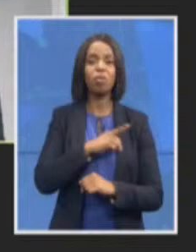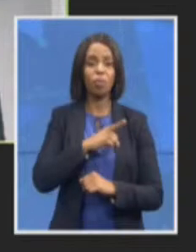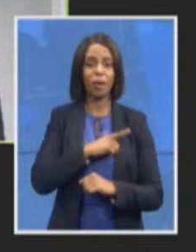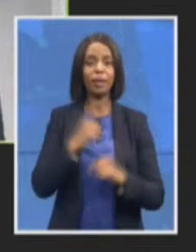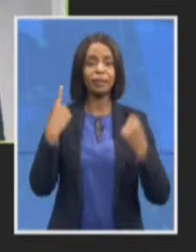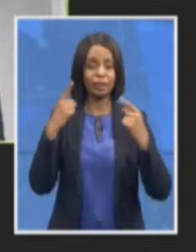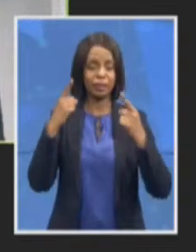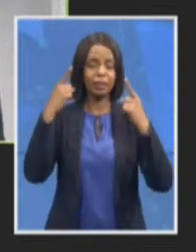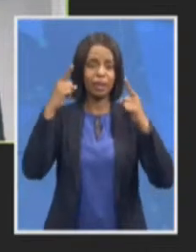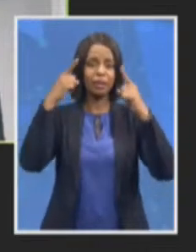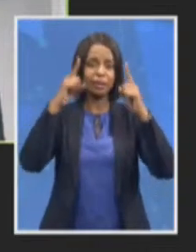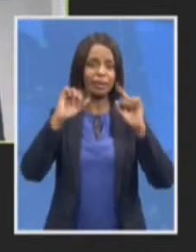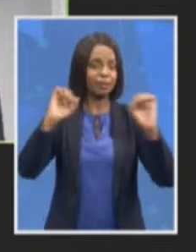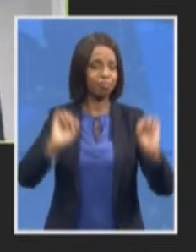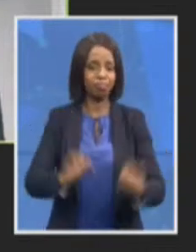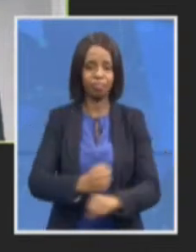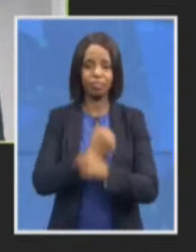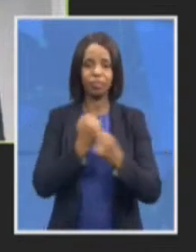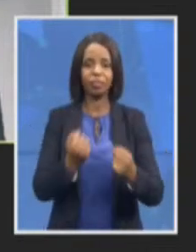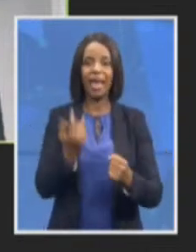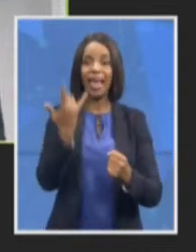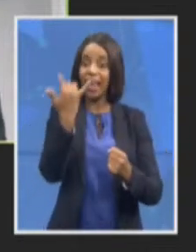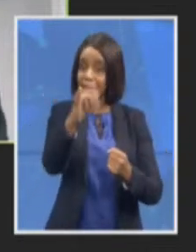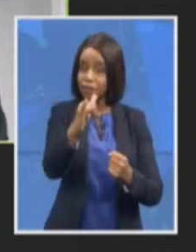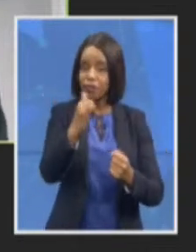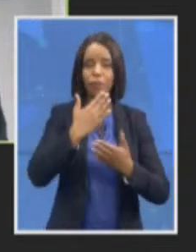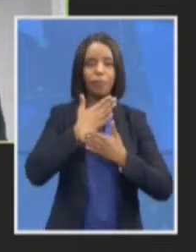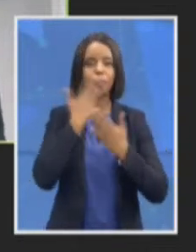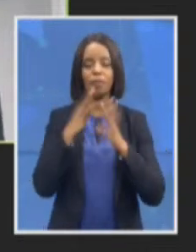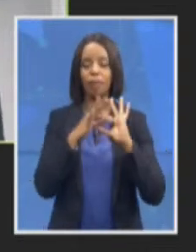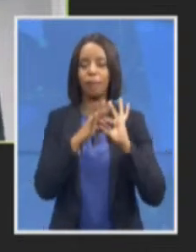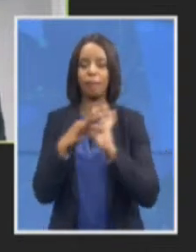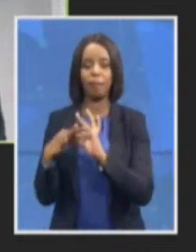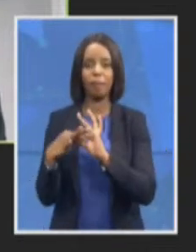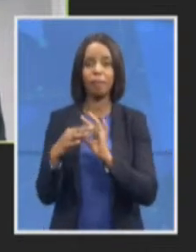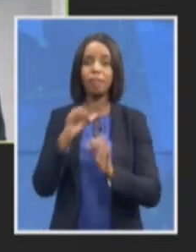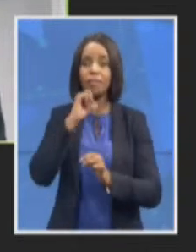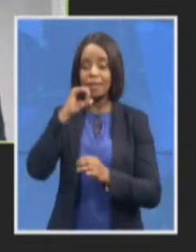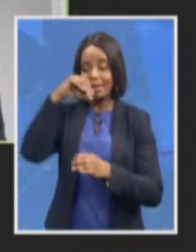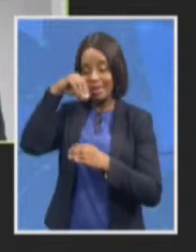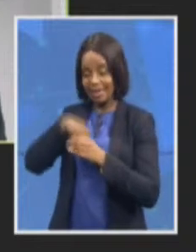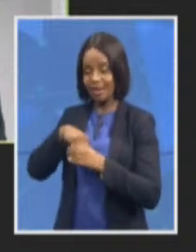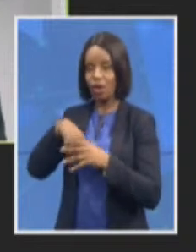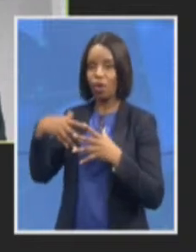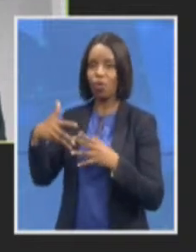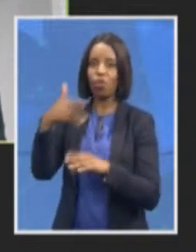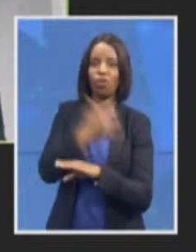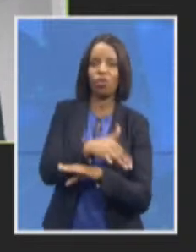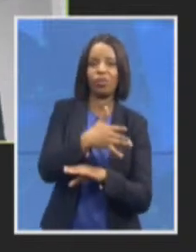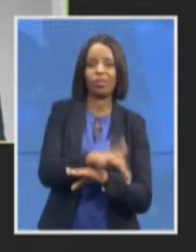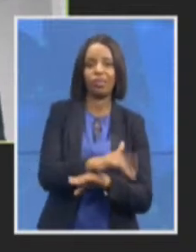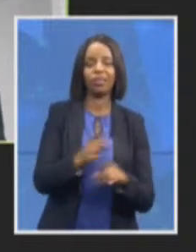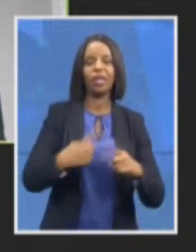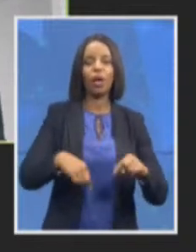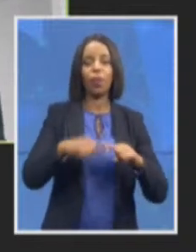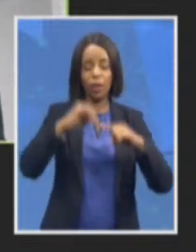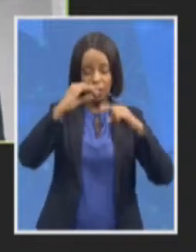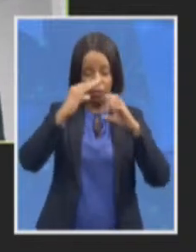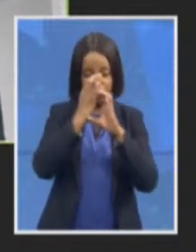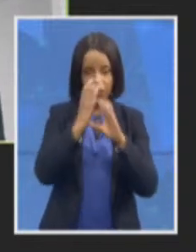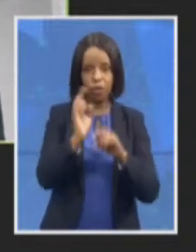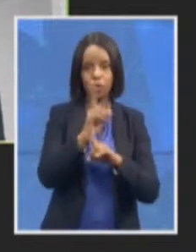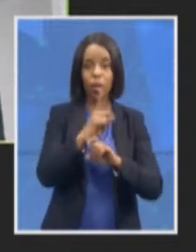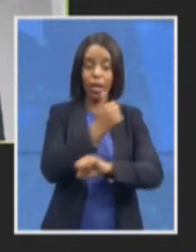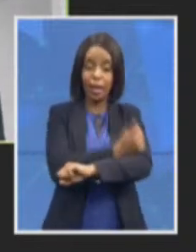both internal and external so we're really focusing on stakeholder engagements various stakeholders within government